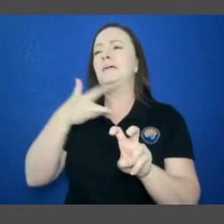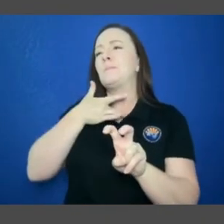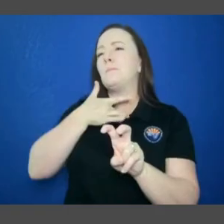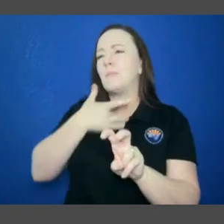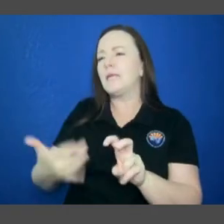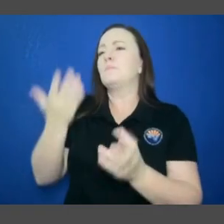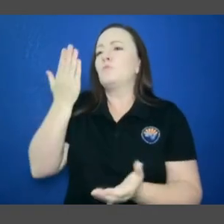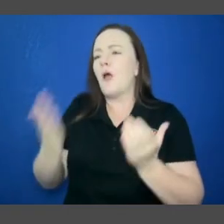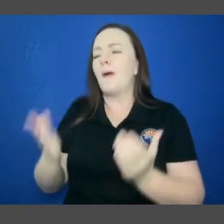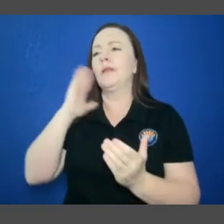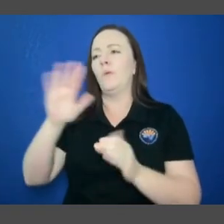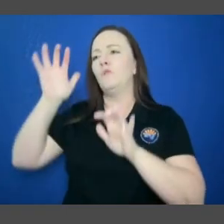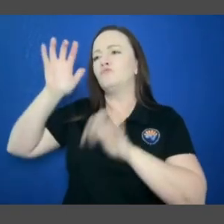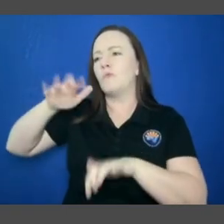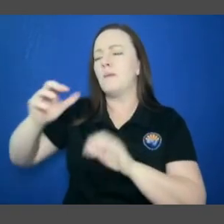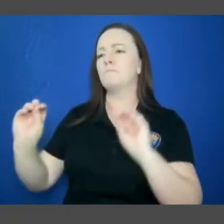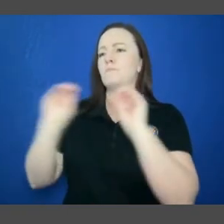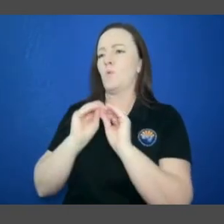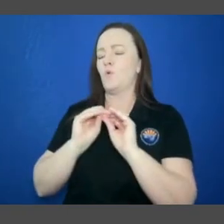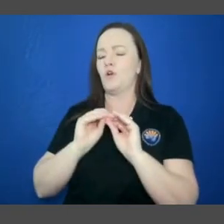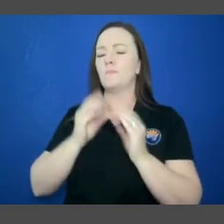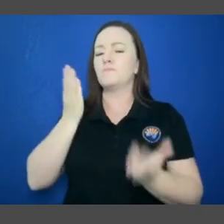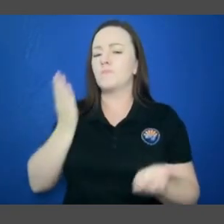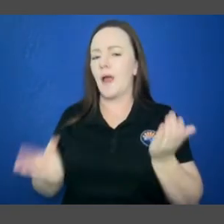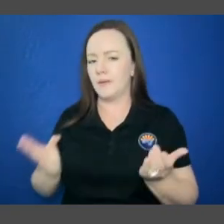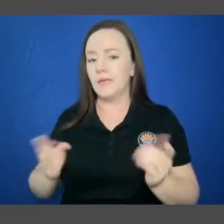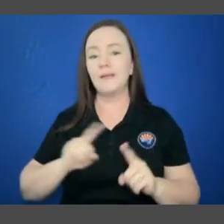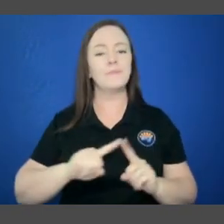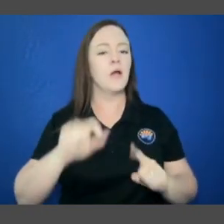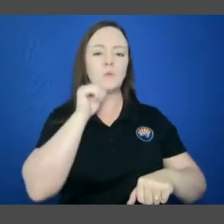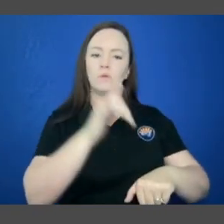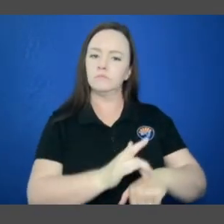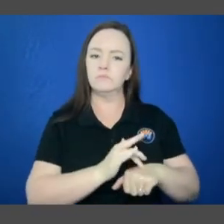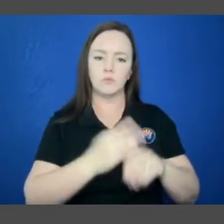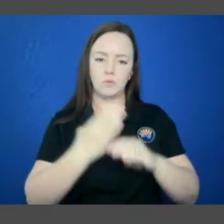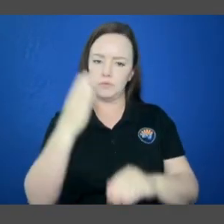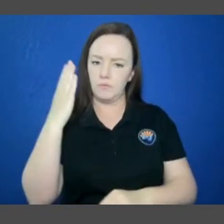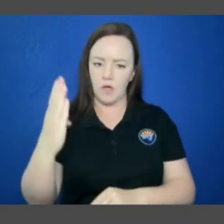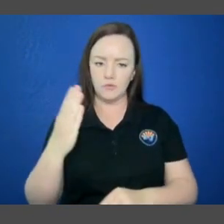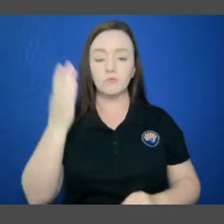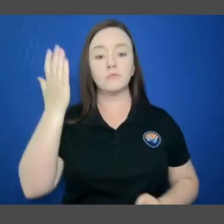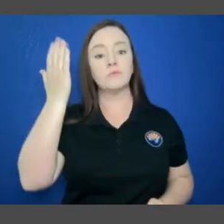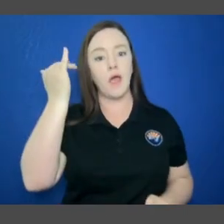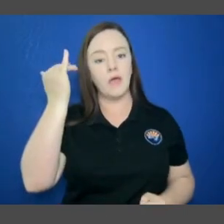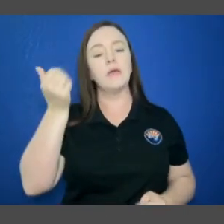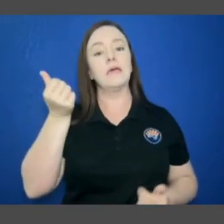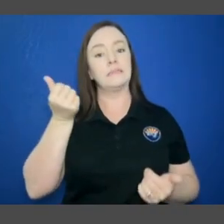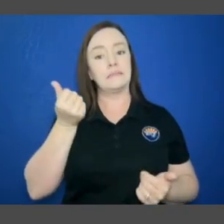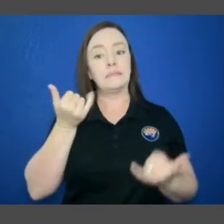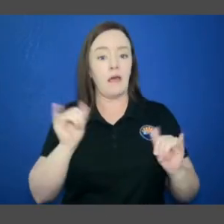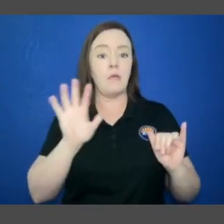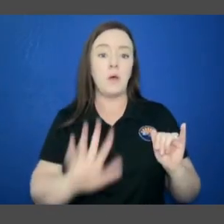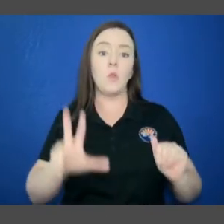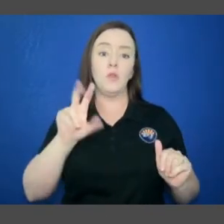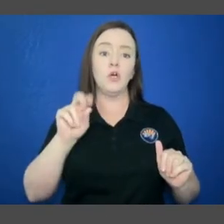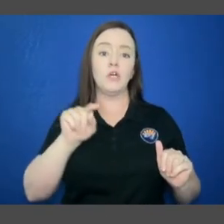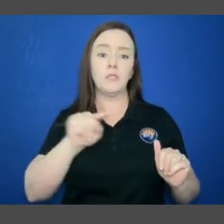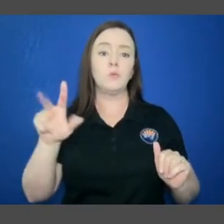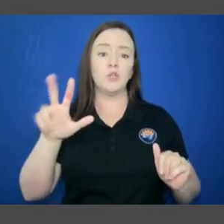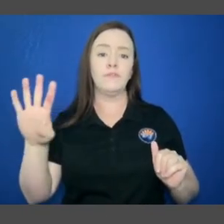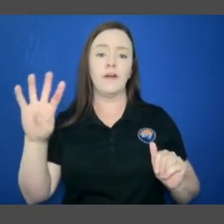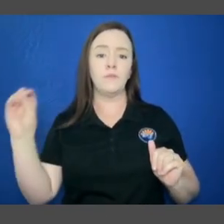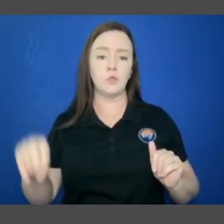Don't get too hung up on this though, because it's important to note that there are still odds around 30 to 35